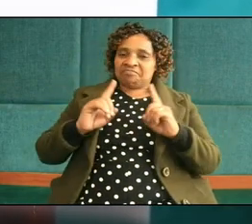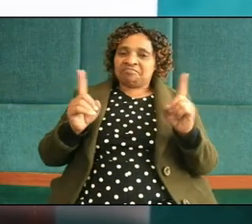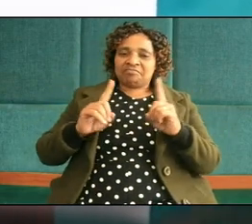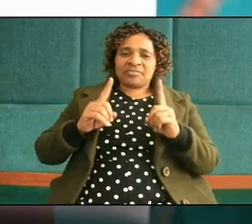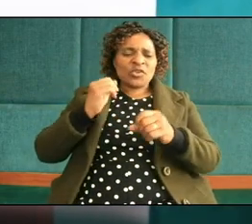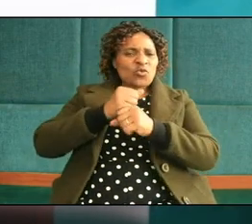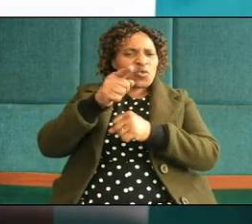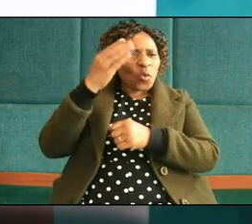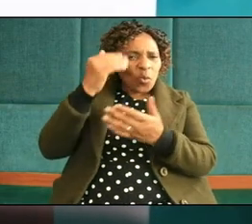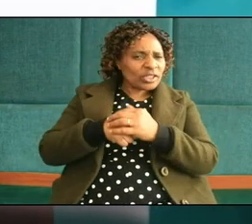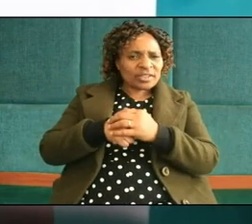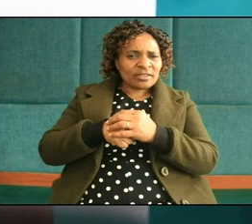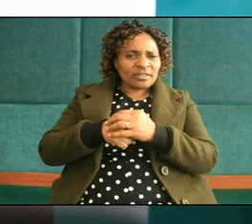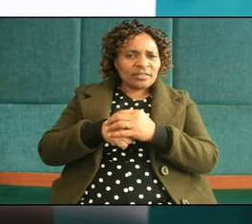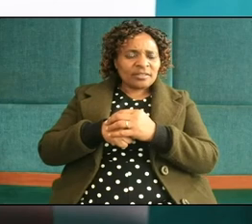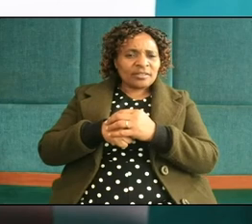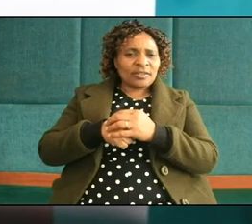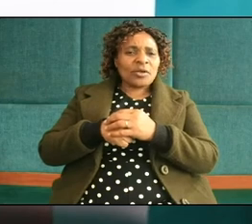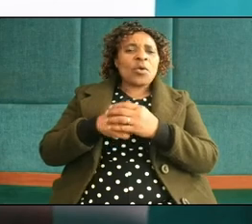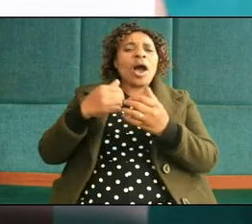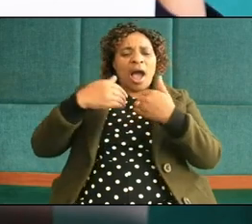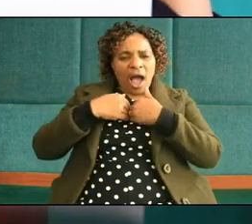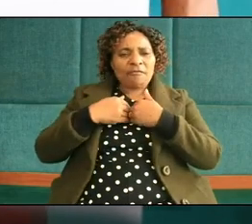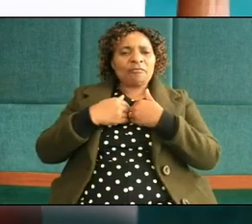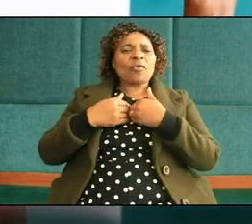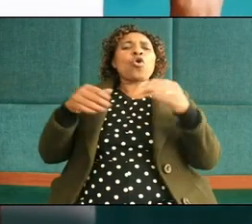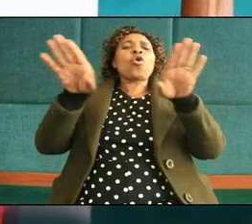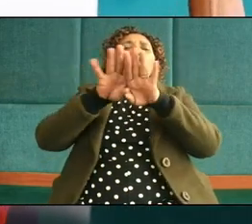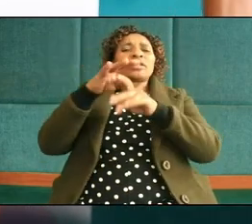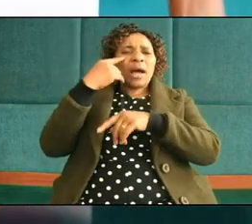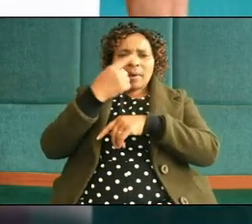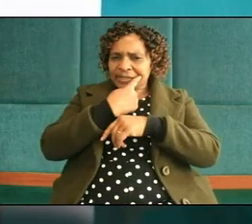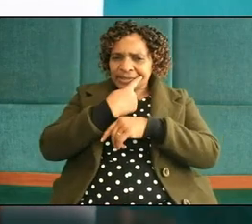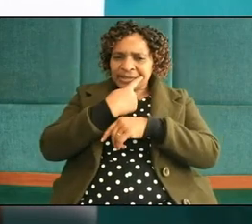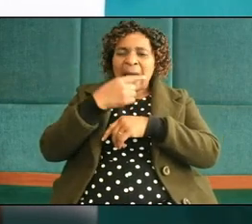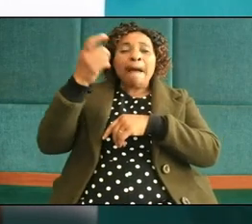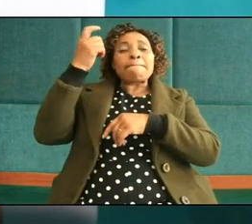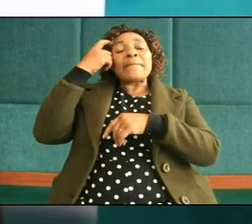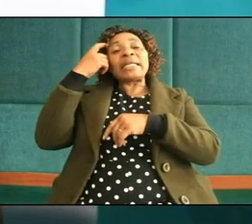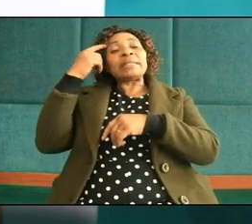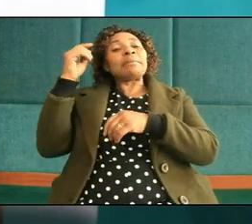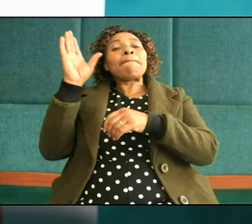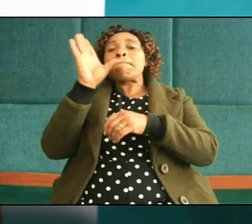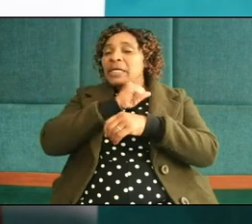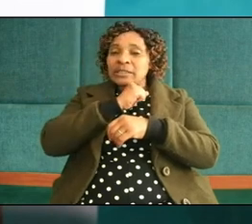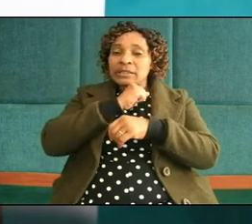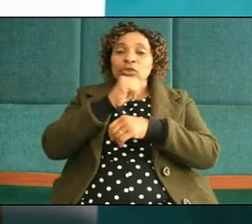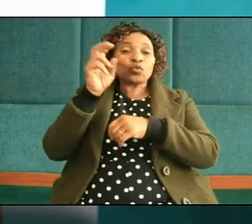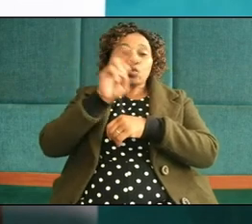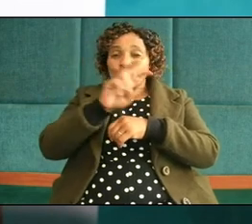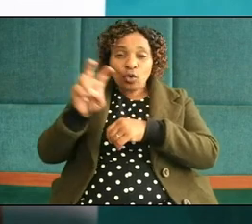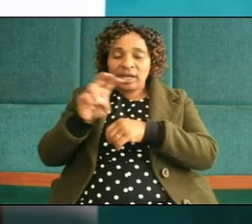we have closed our eyes and our minds have refused to recognize it while